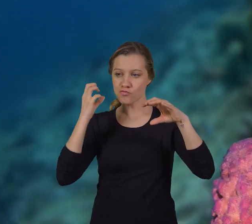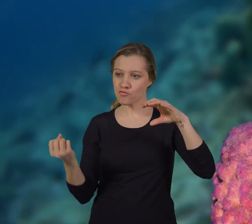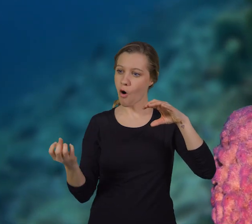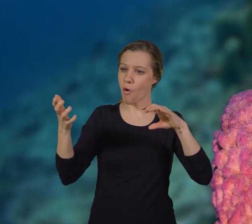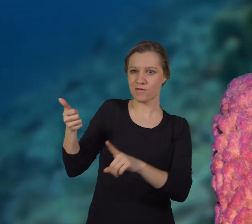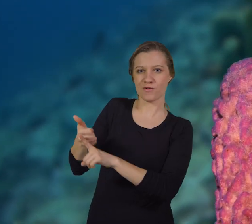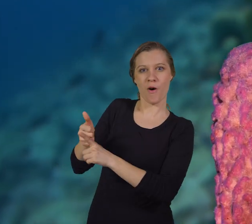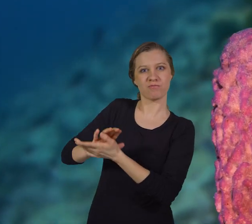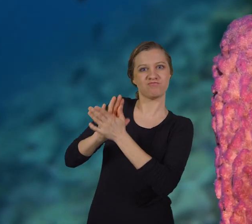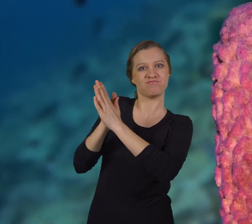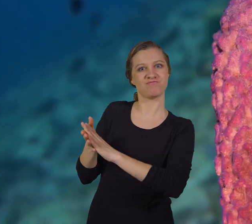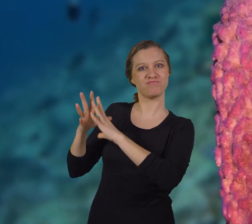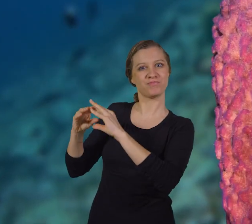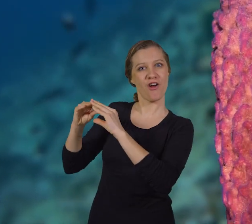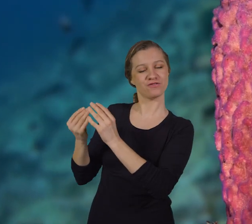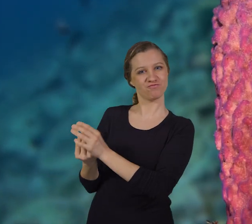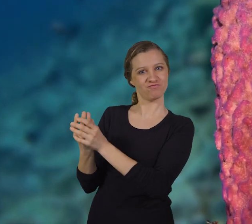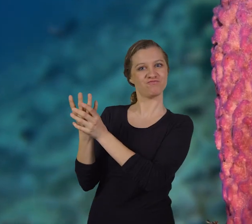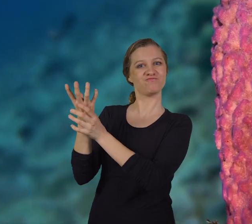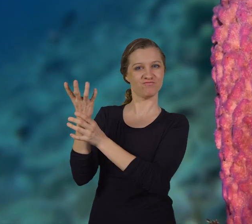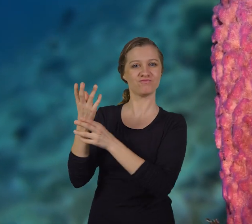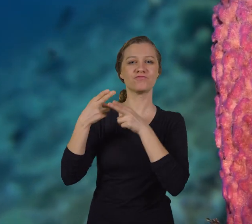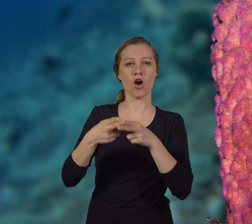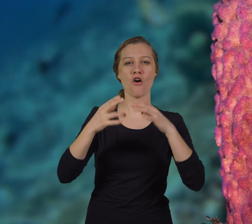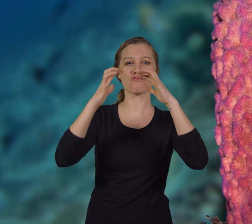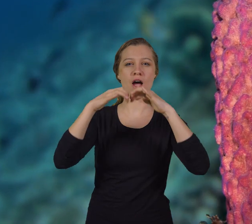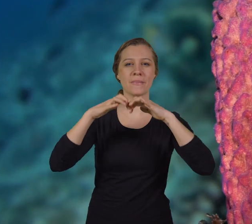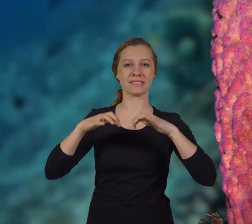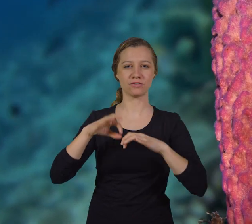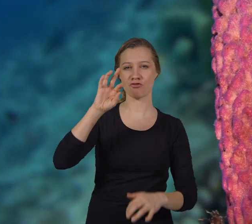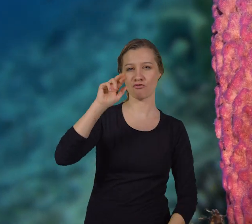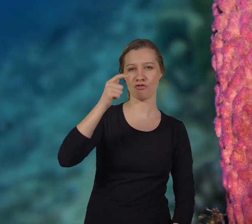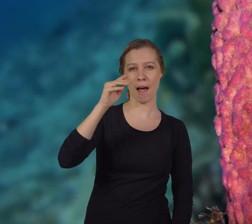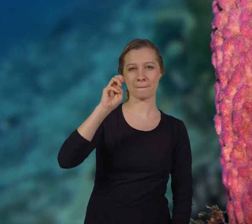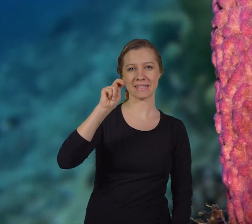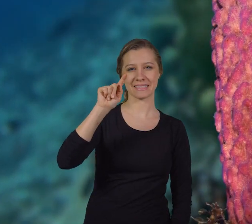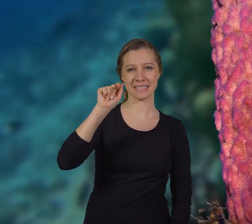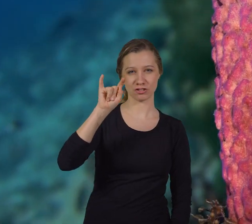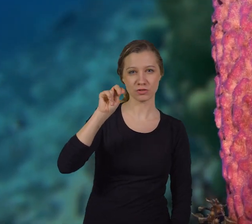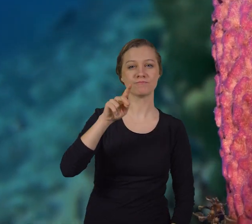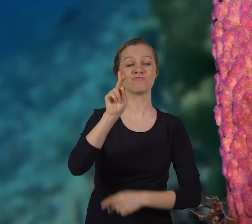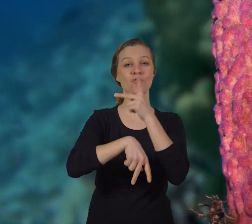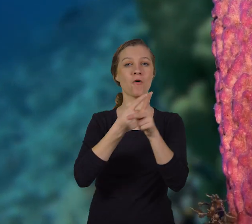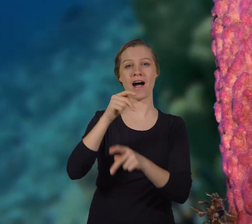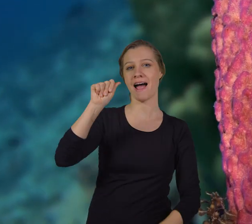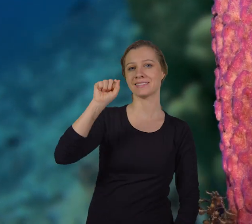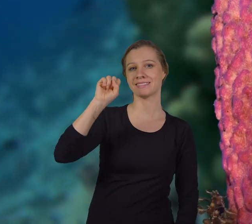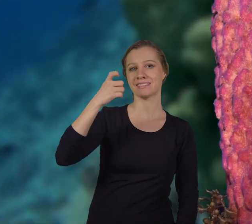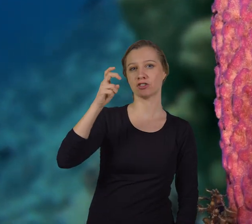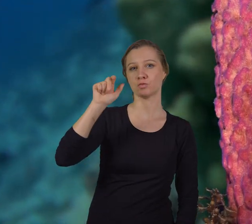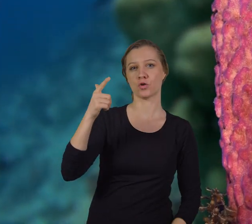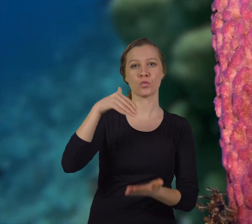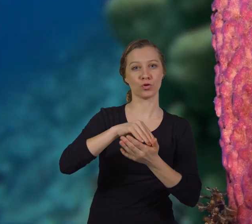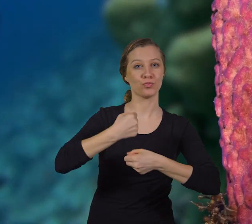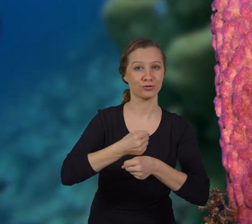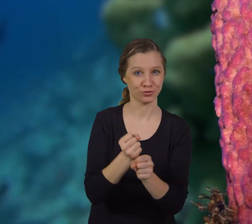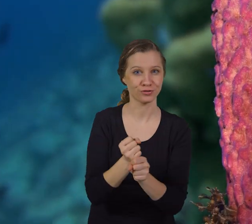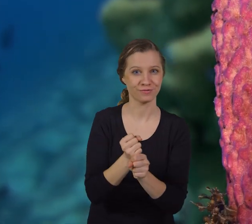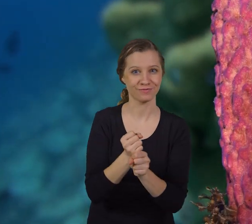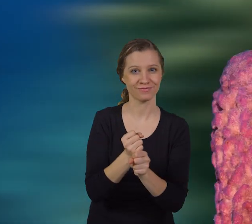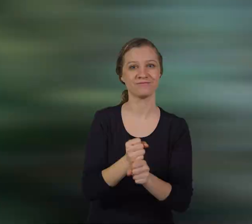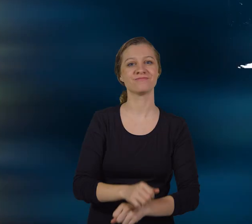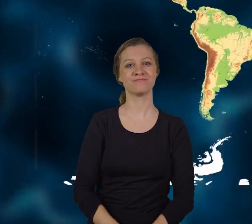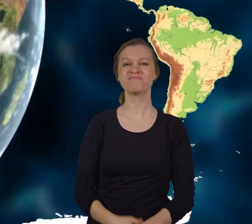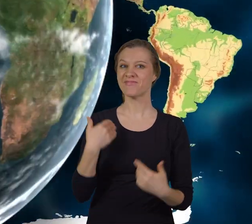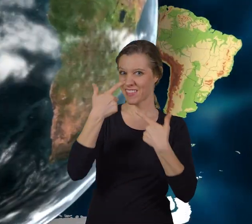it will grow to become a new sponge. This is called fragmentation and is a form of asexual reproduction.